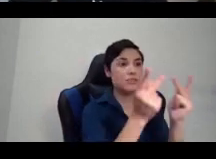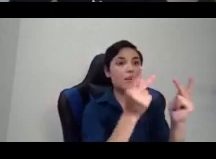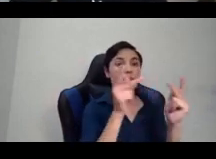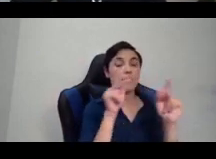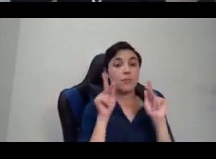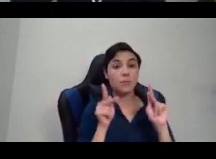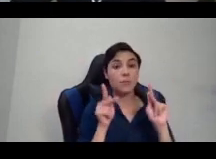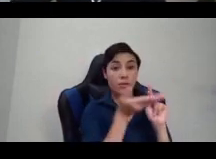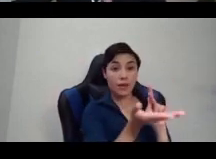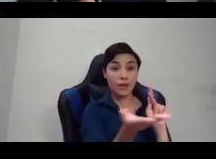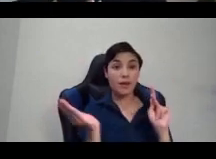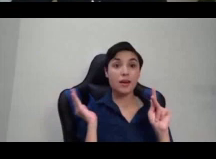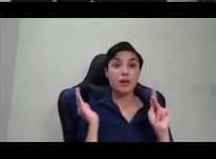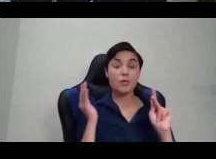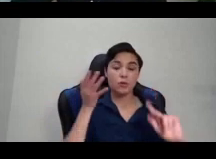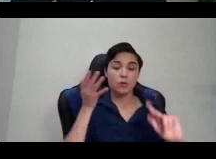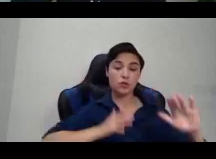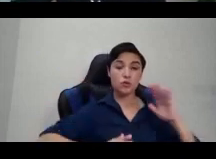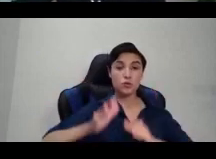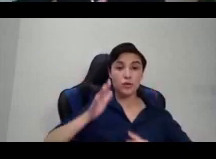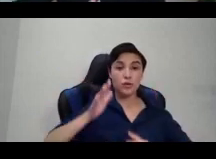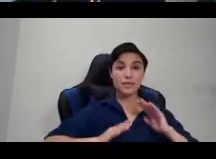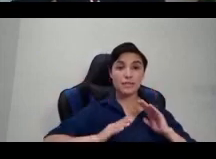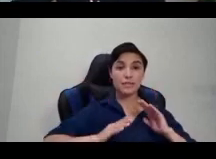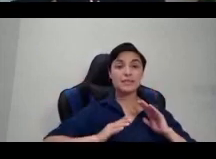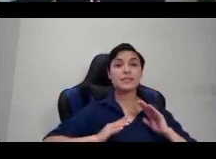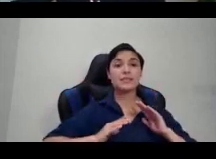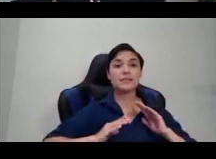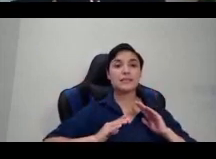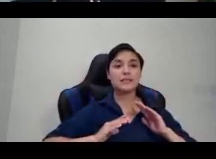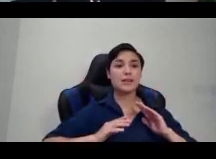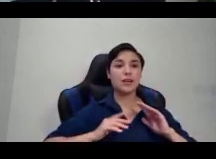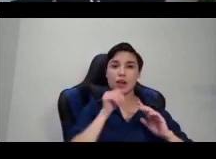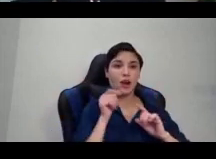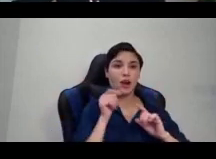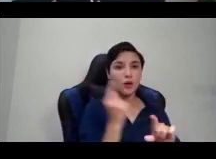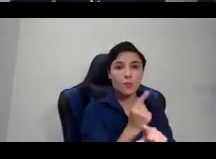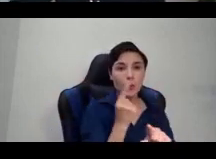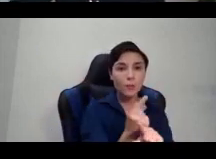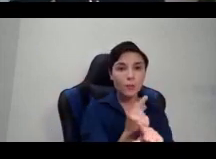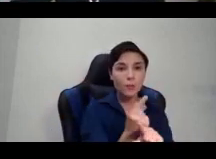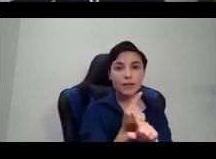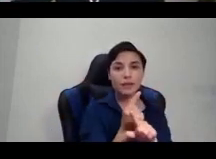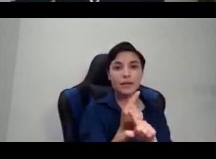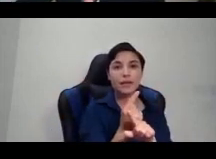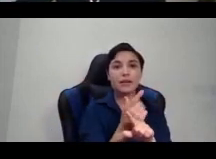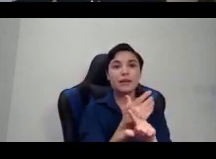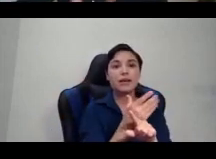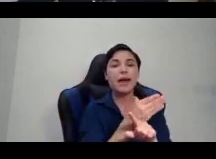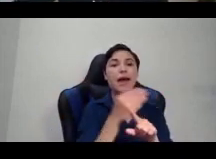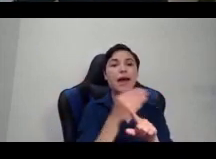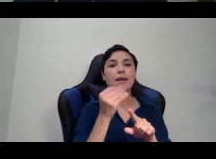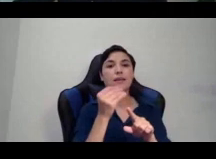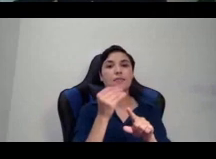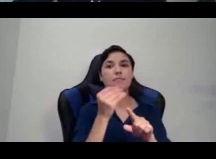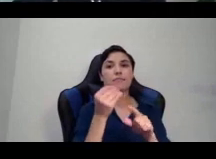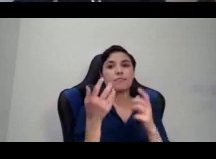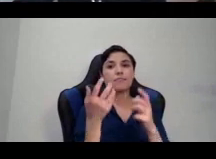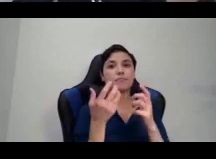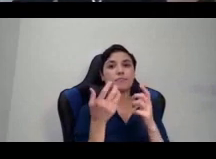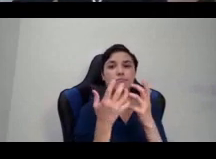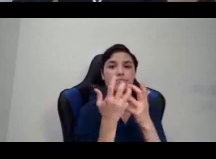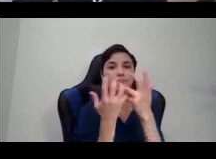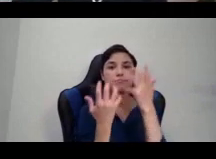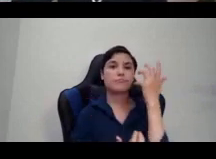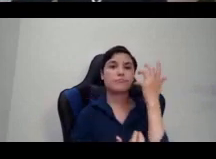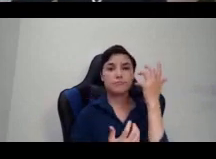thought was inappropriate or stepping outside the boundaries of binary cisgender. And